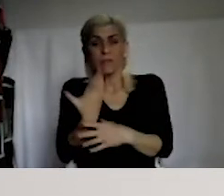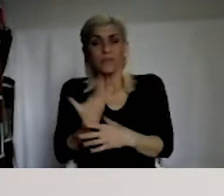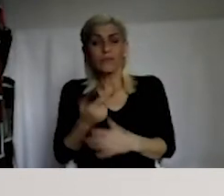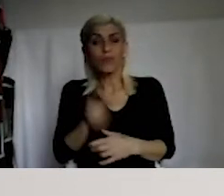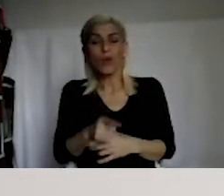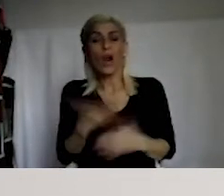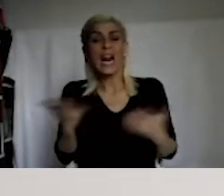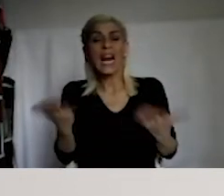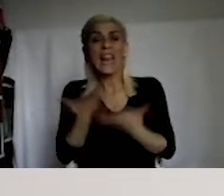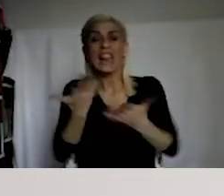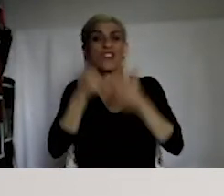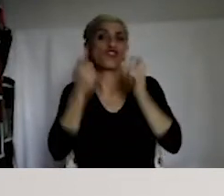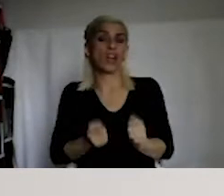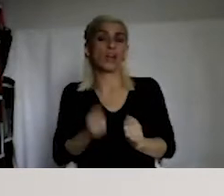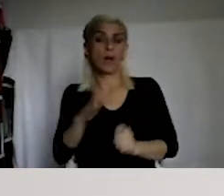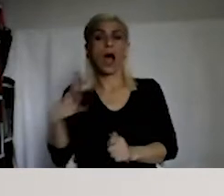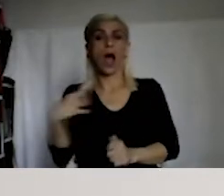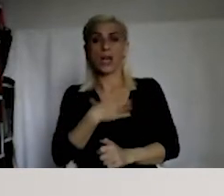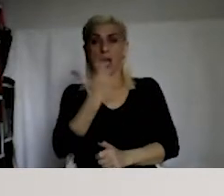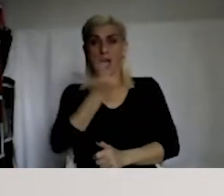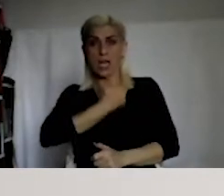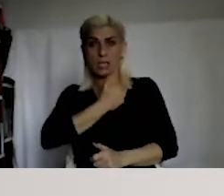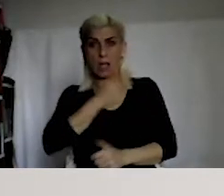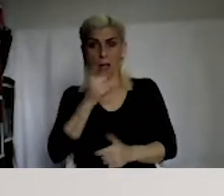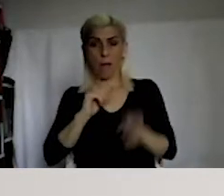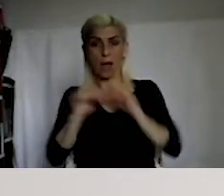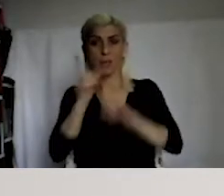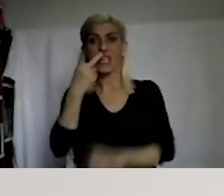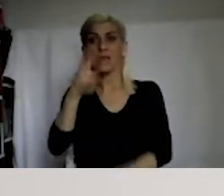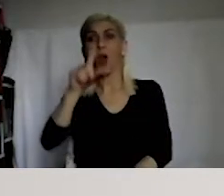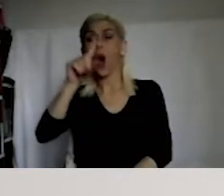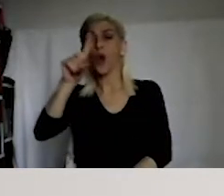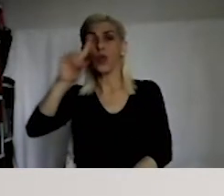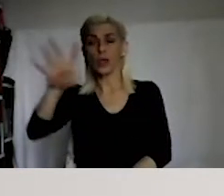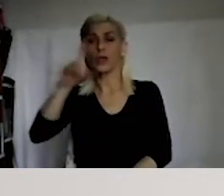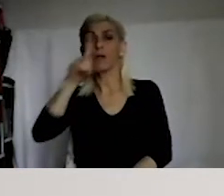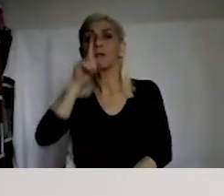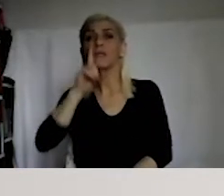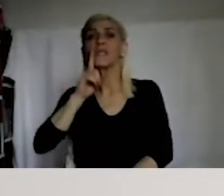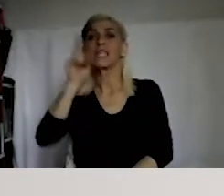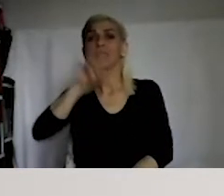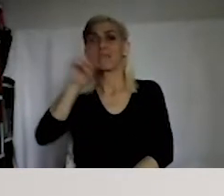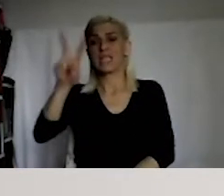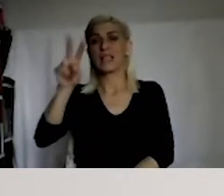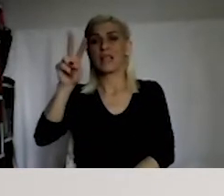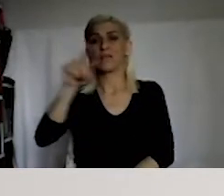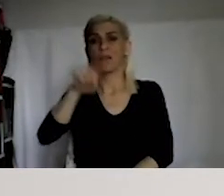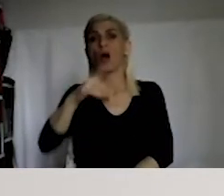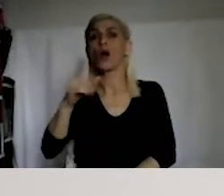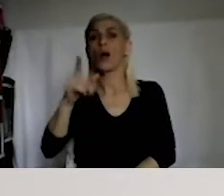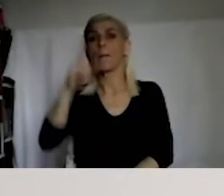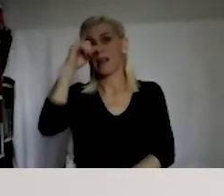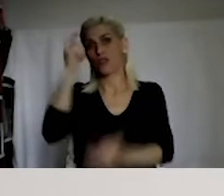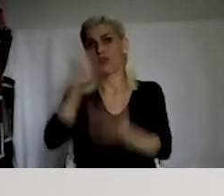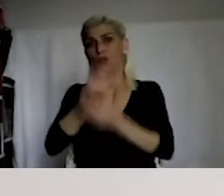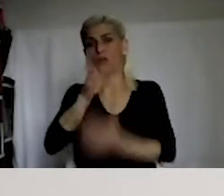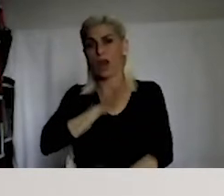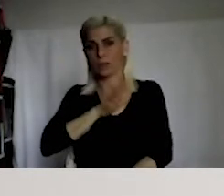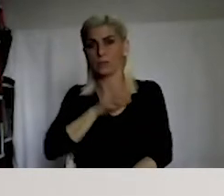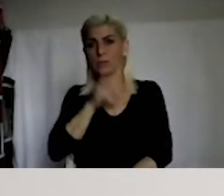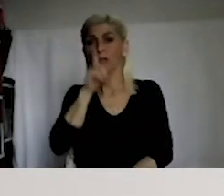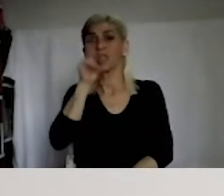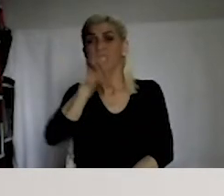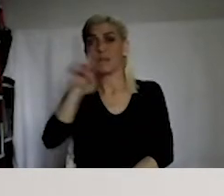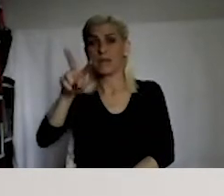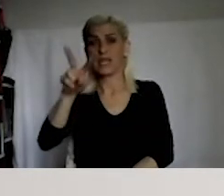In 2014, the decision number 12,225. So according to